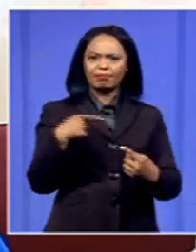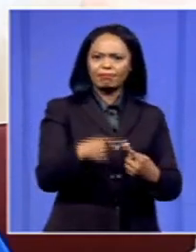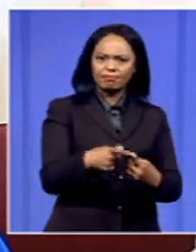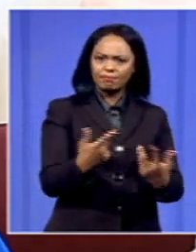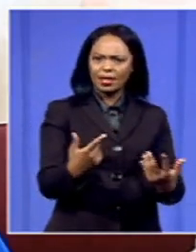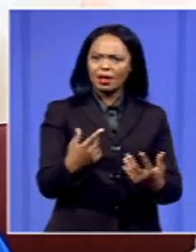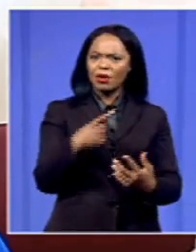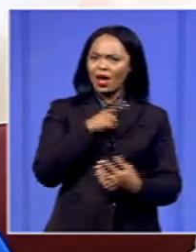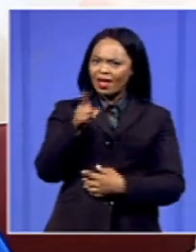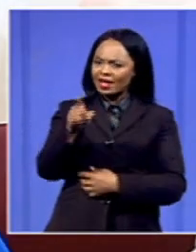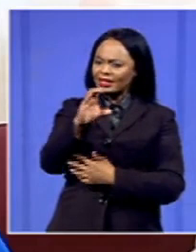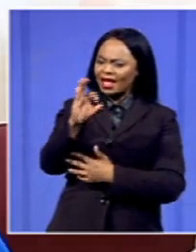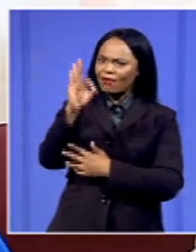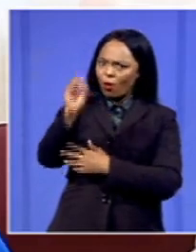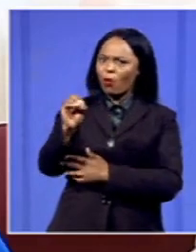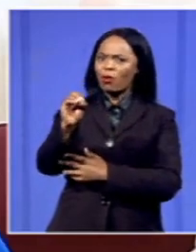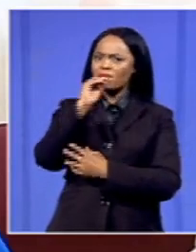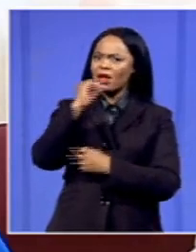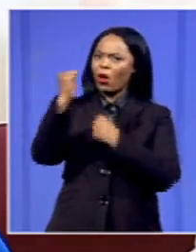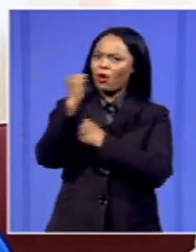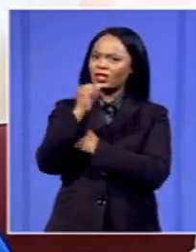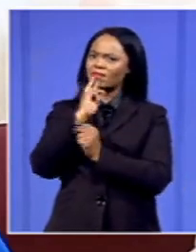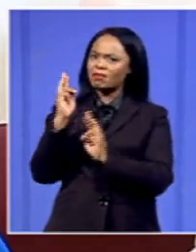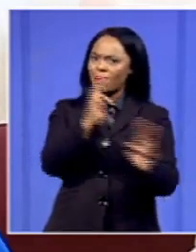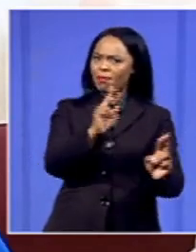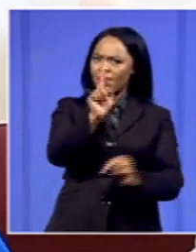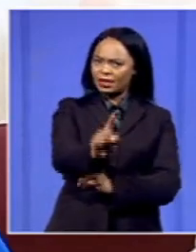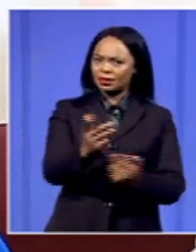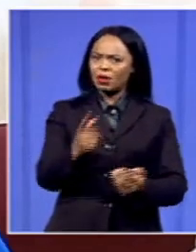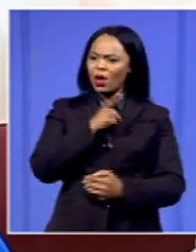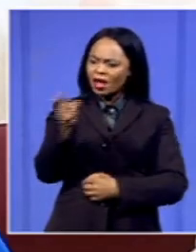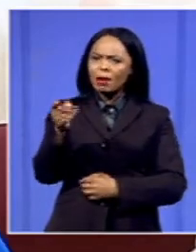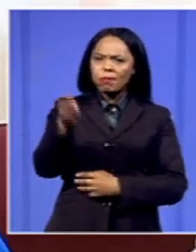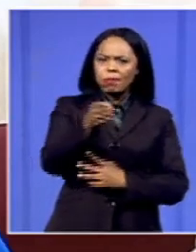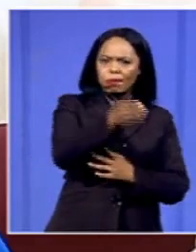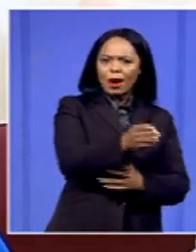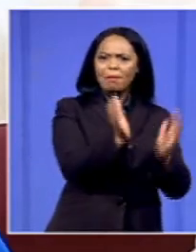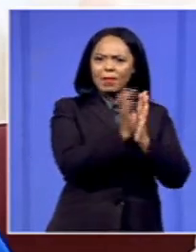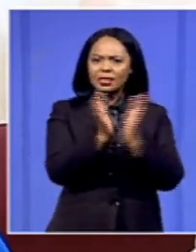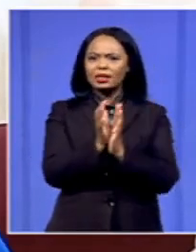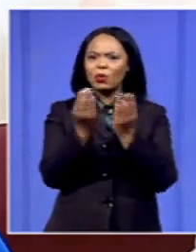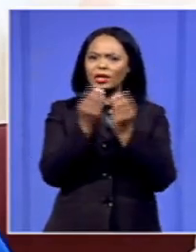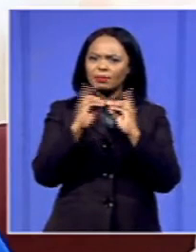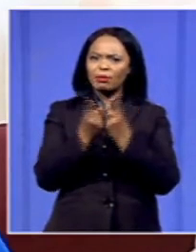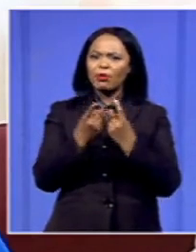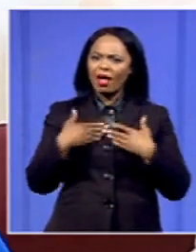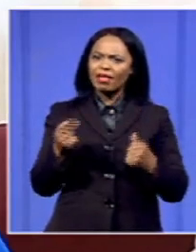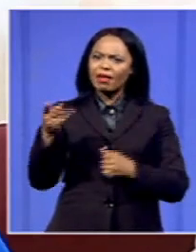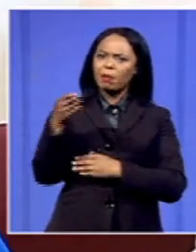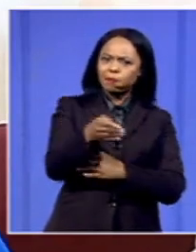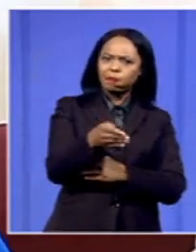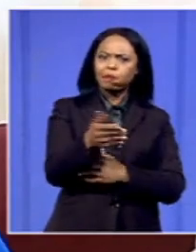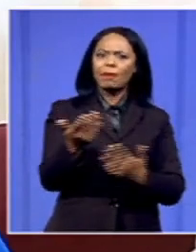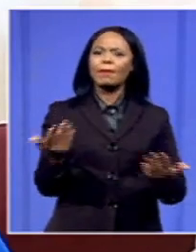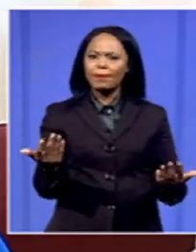also rests with her office in that she has been present in all the meetings that we have held with the Department of Health, where she has